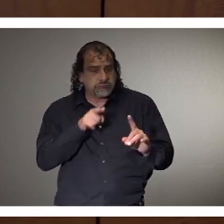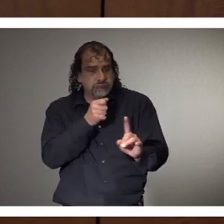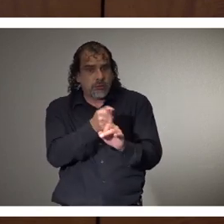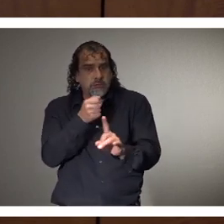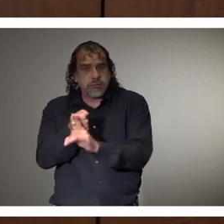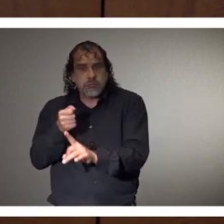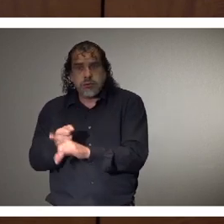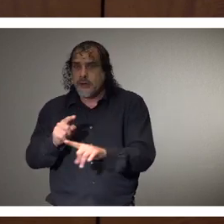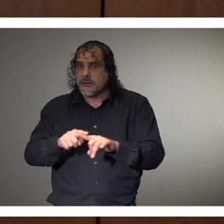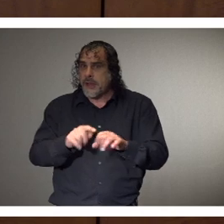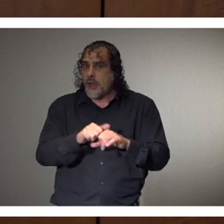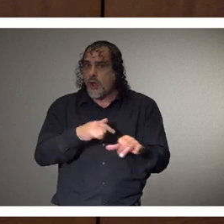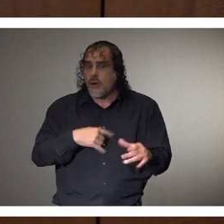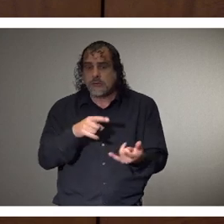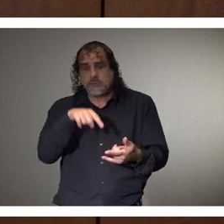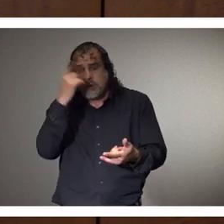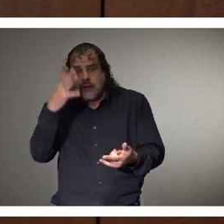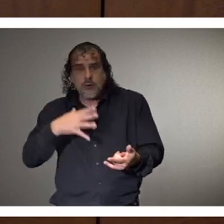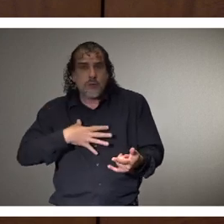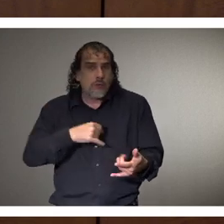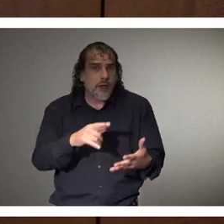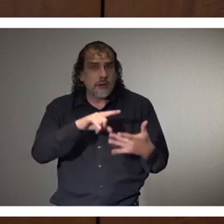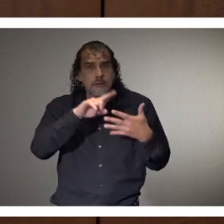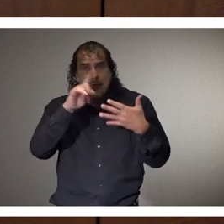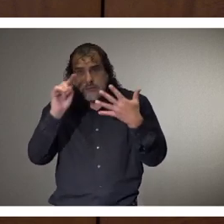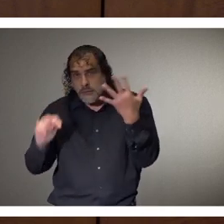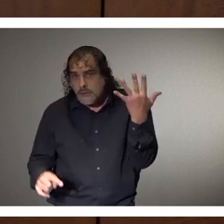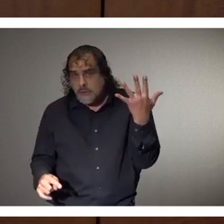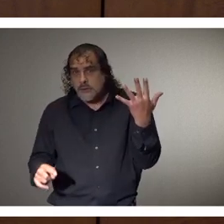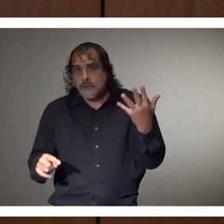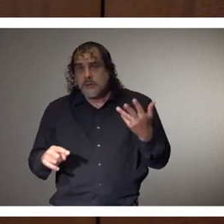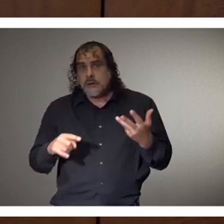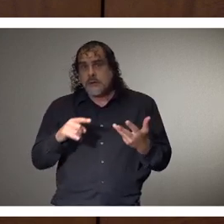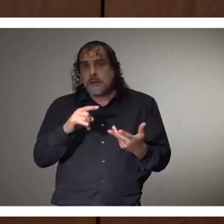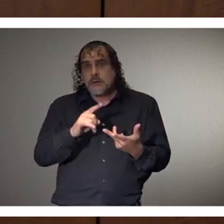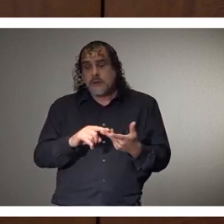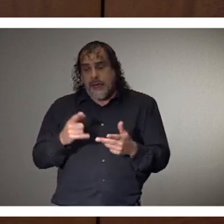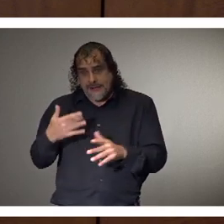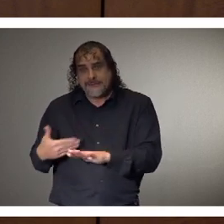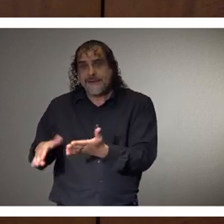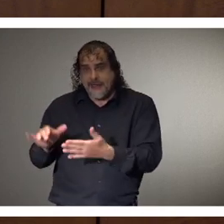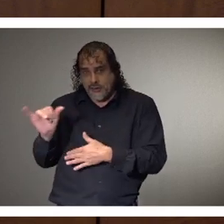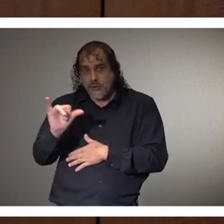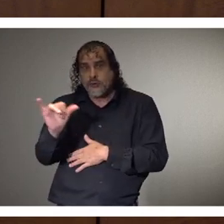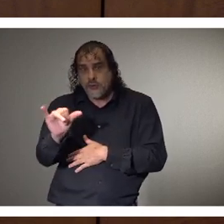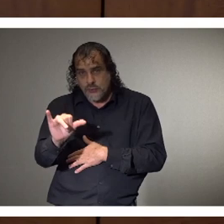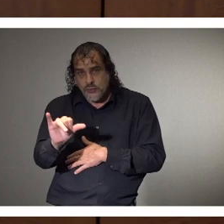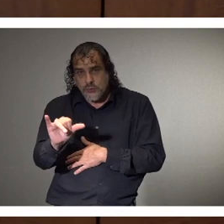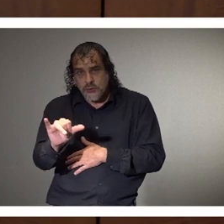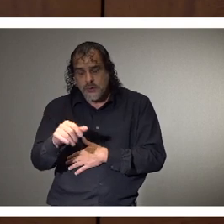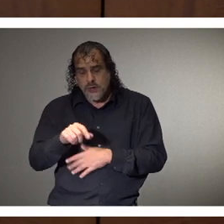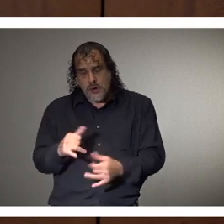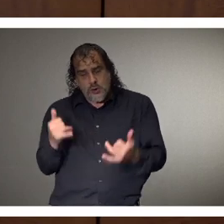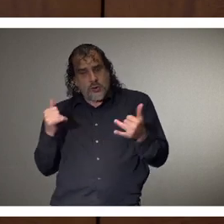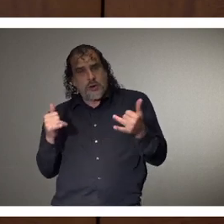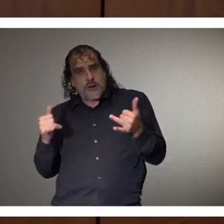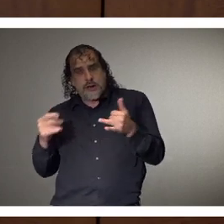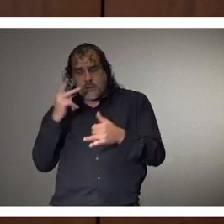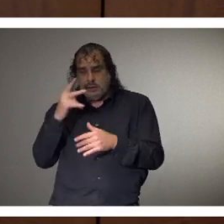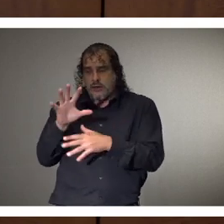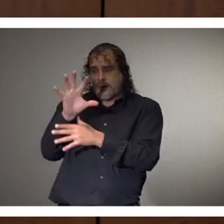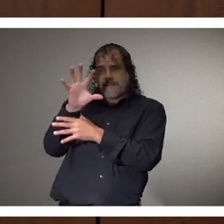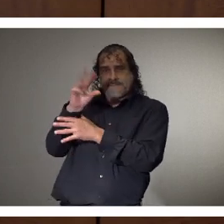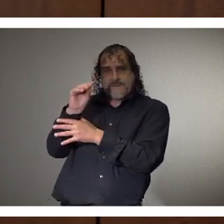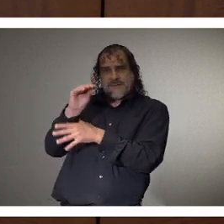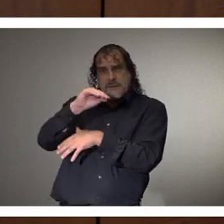of cases, and some racial disparities in our deaths as well. Right now, we're looking at about 50%,